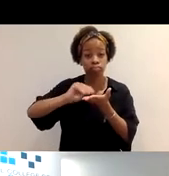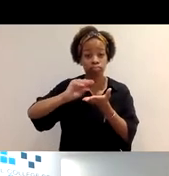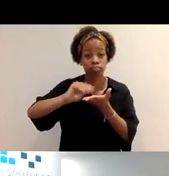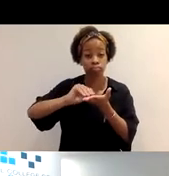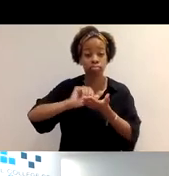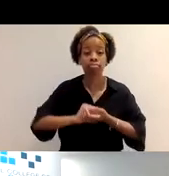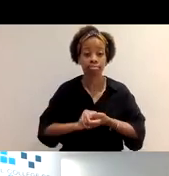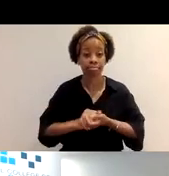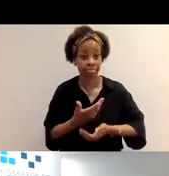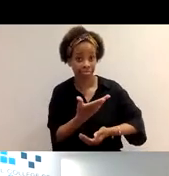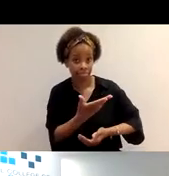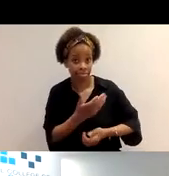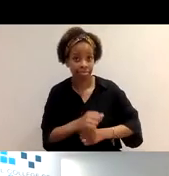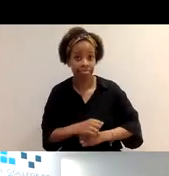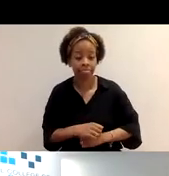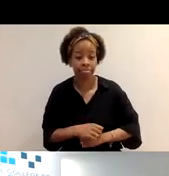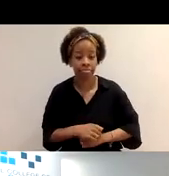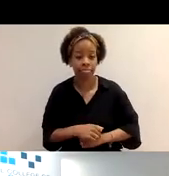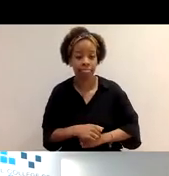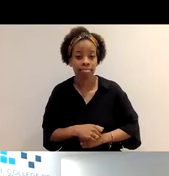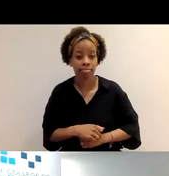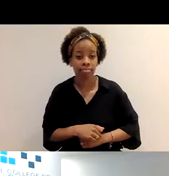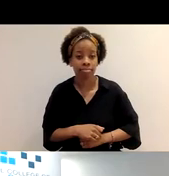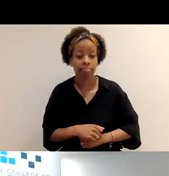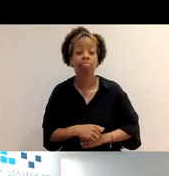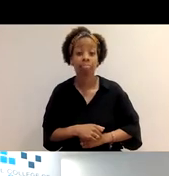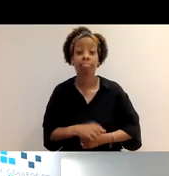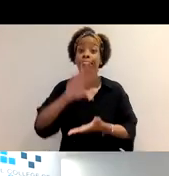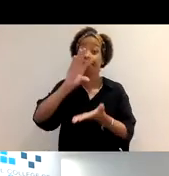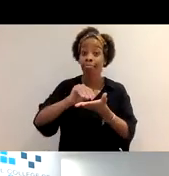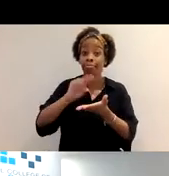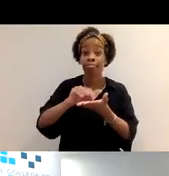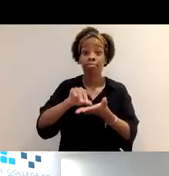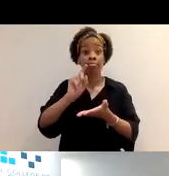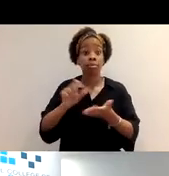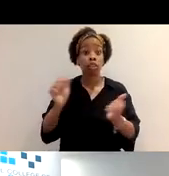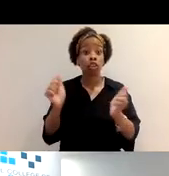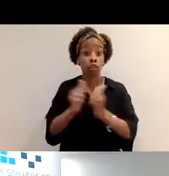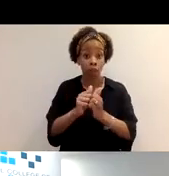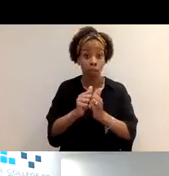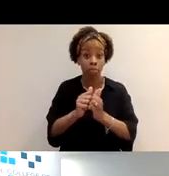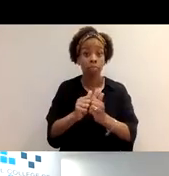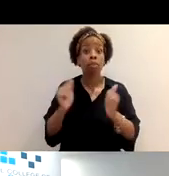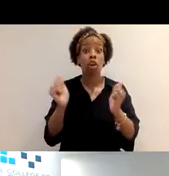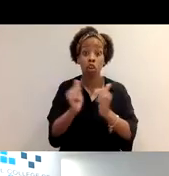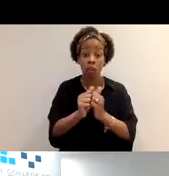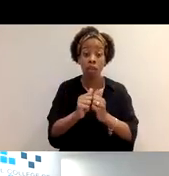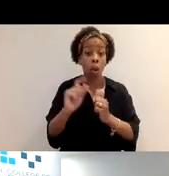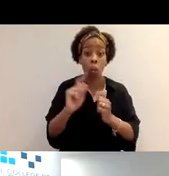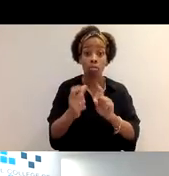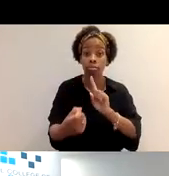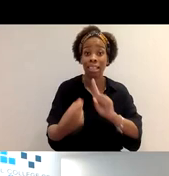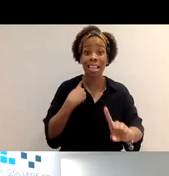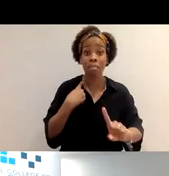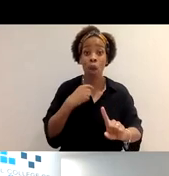export and then confirm. And what that will do is send an email to the email address you have registered